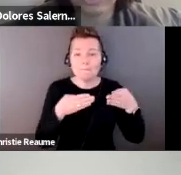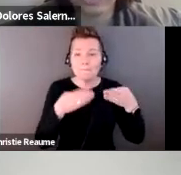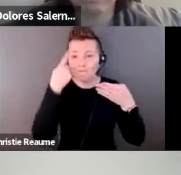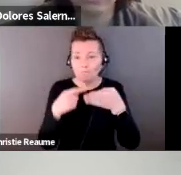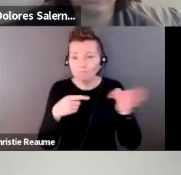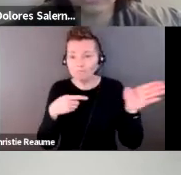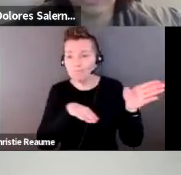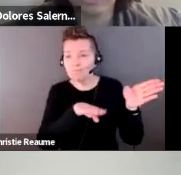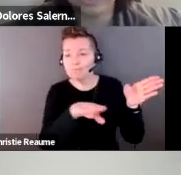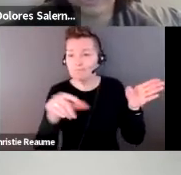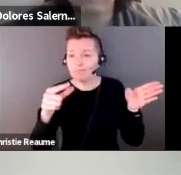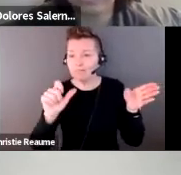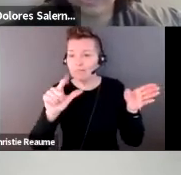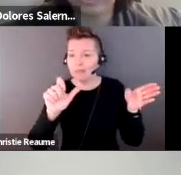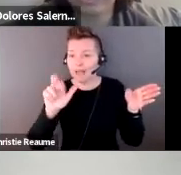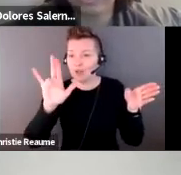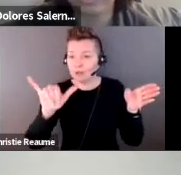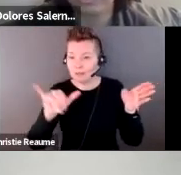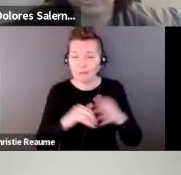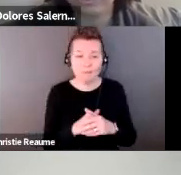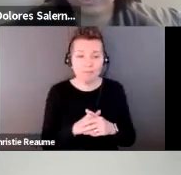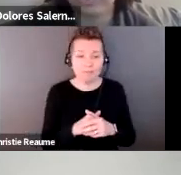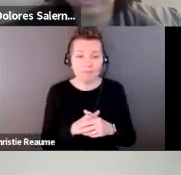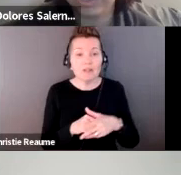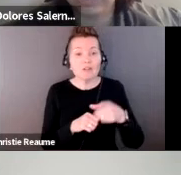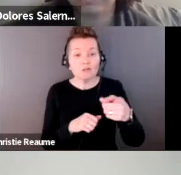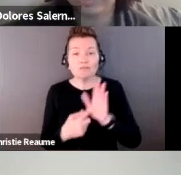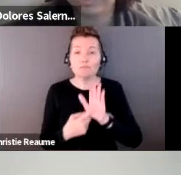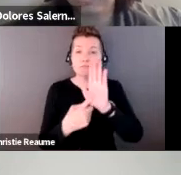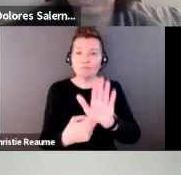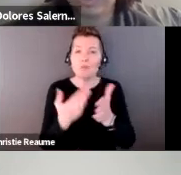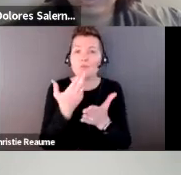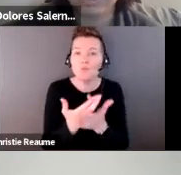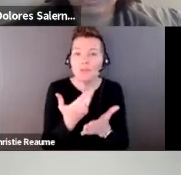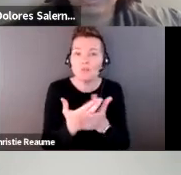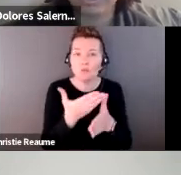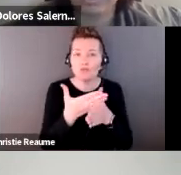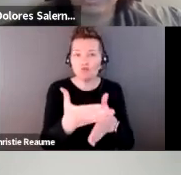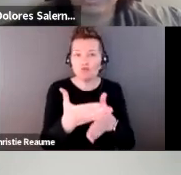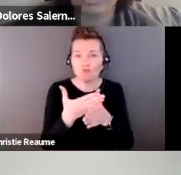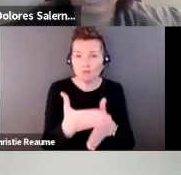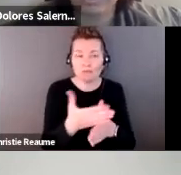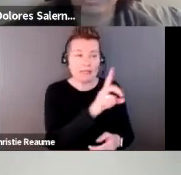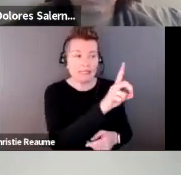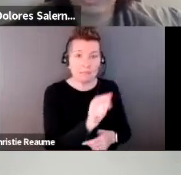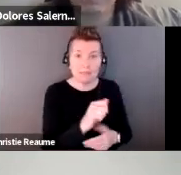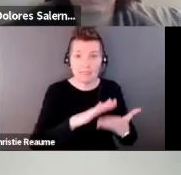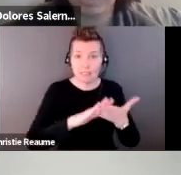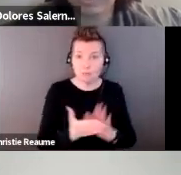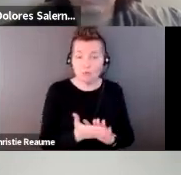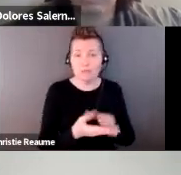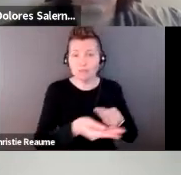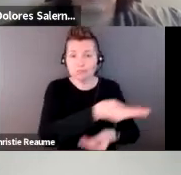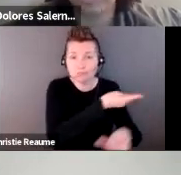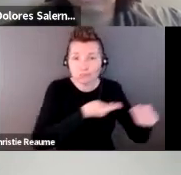This work stems from the joy of sharing resources and the generosity of disability communities. It's less about what